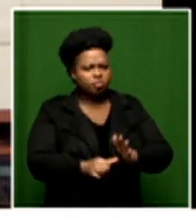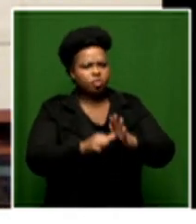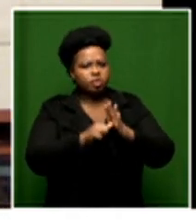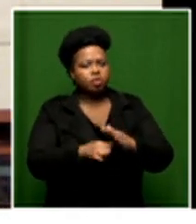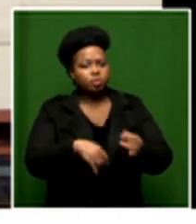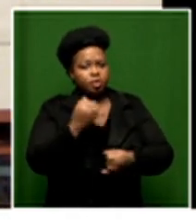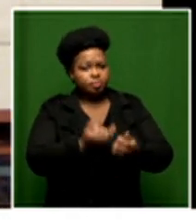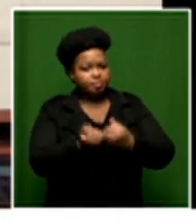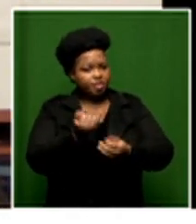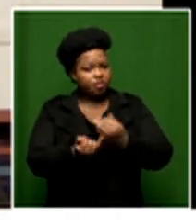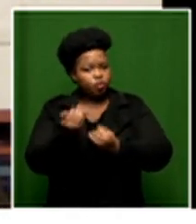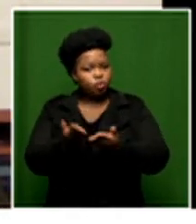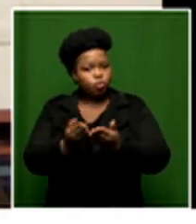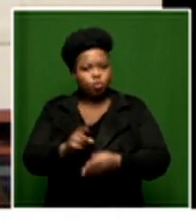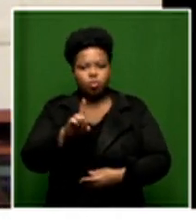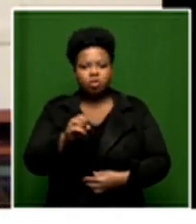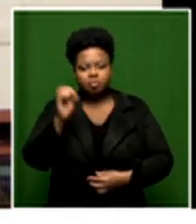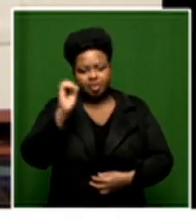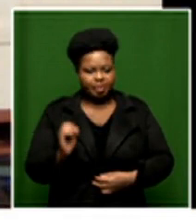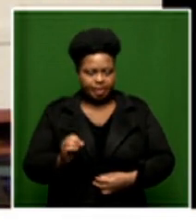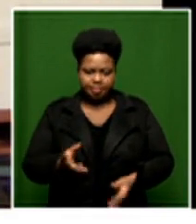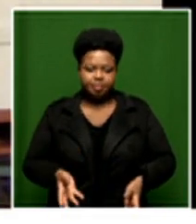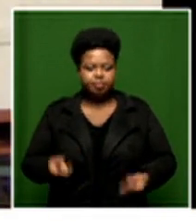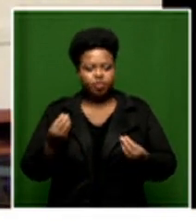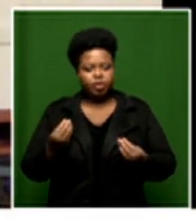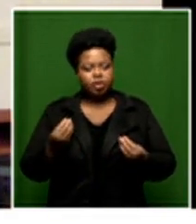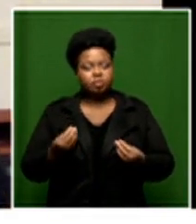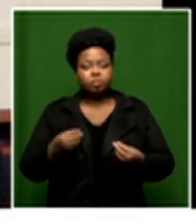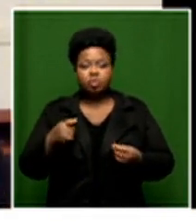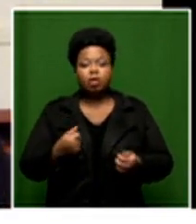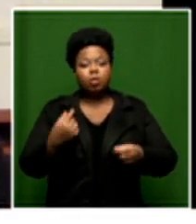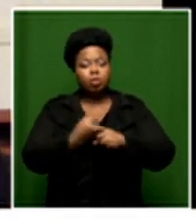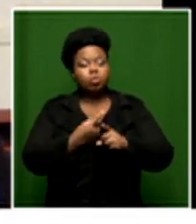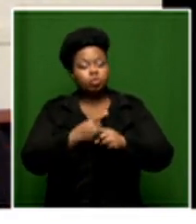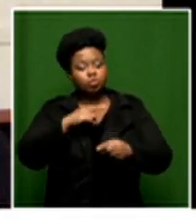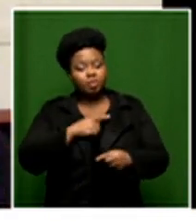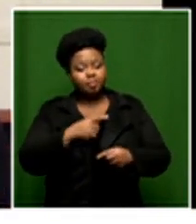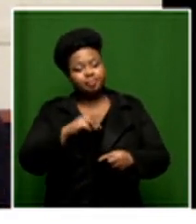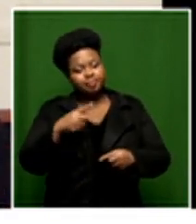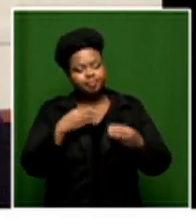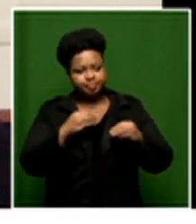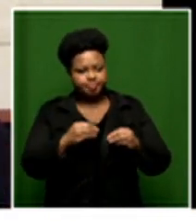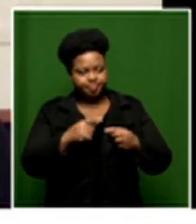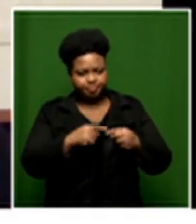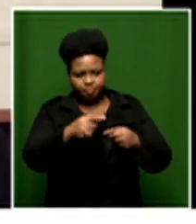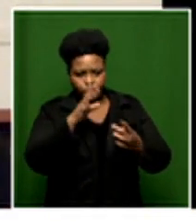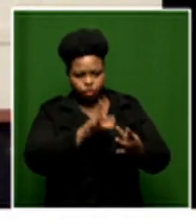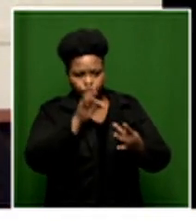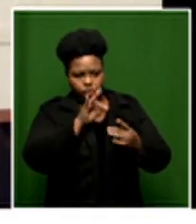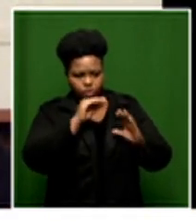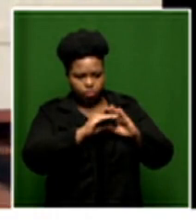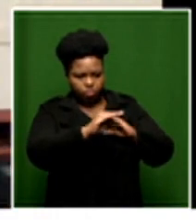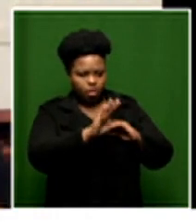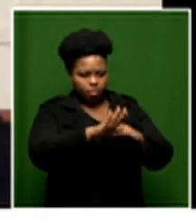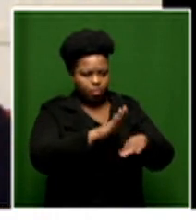this individual school gets a hundred percent mature pass rate but the school down the road it's it's the corporates choosing to invest not only in the